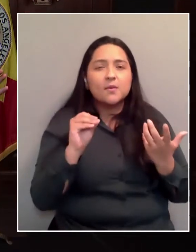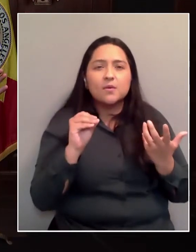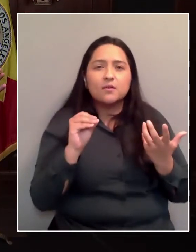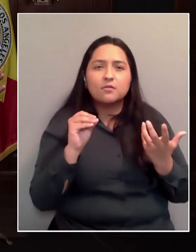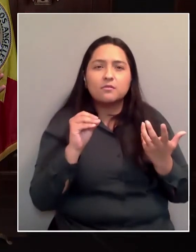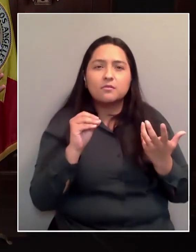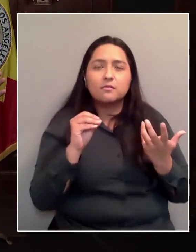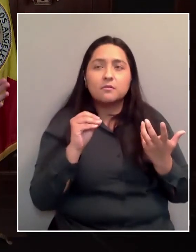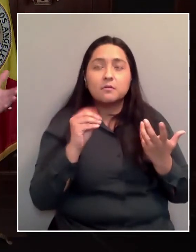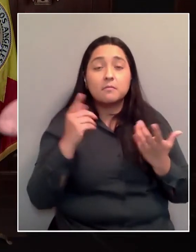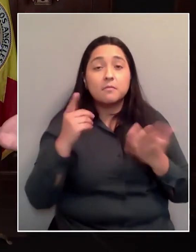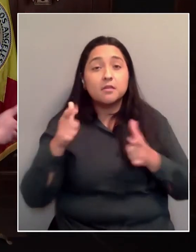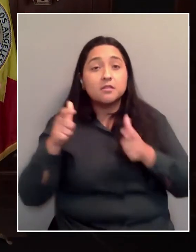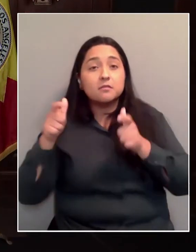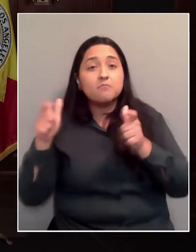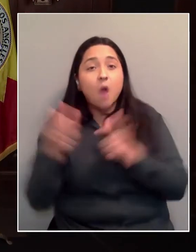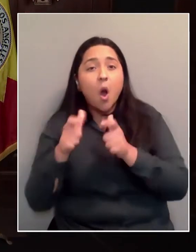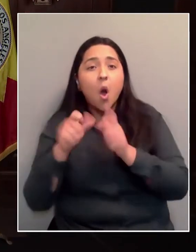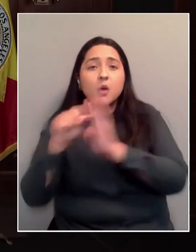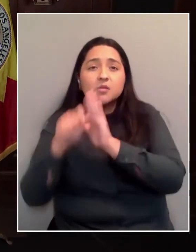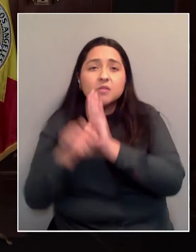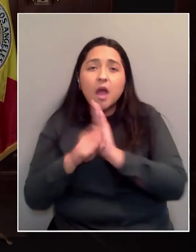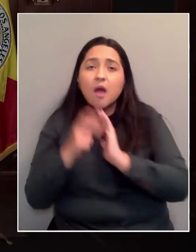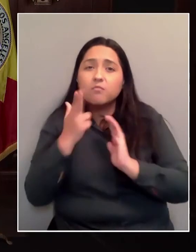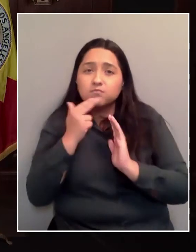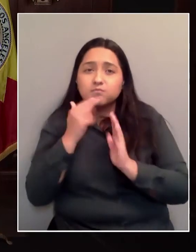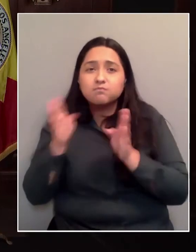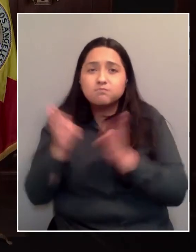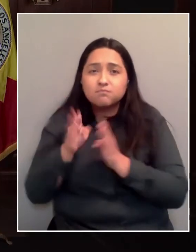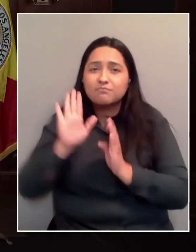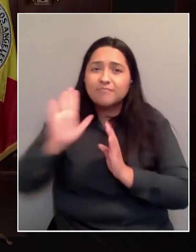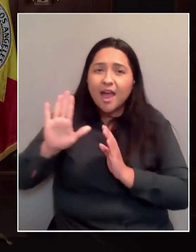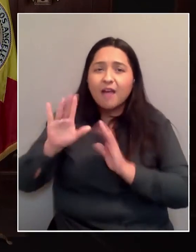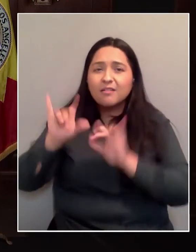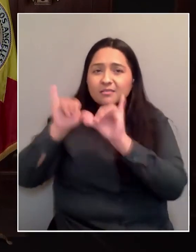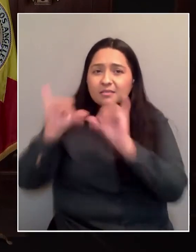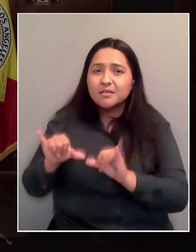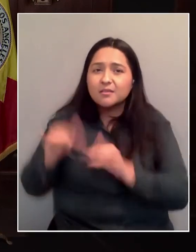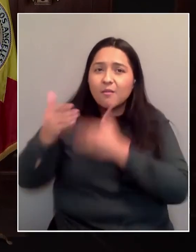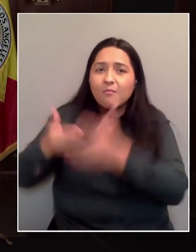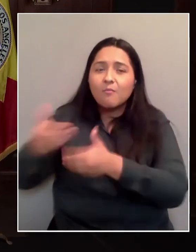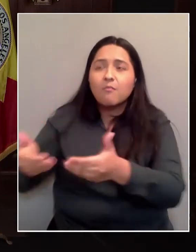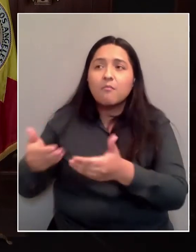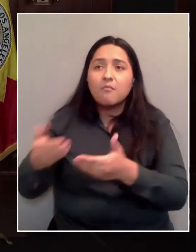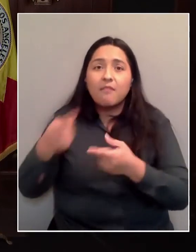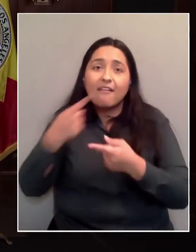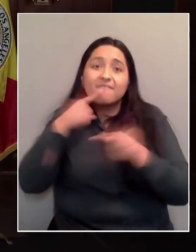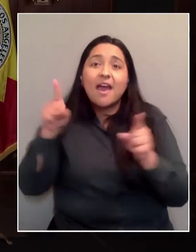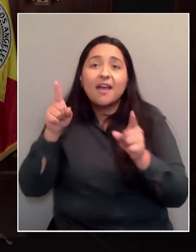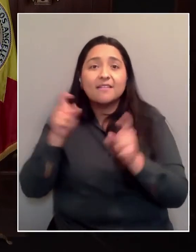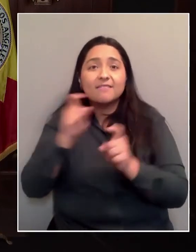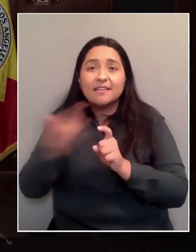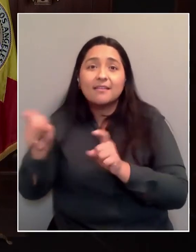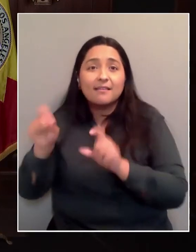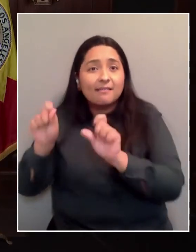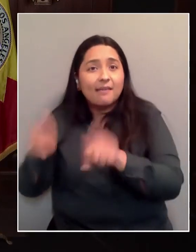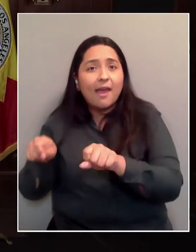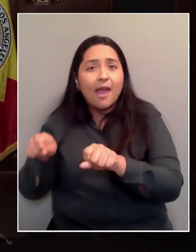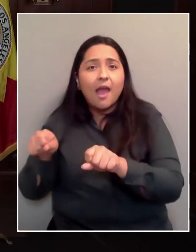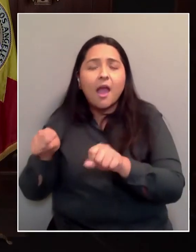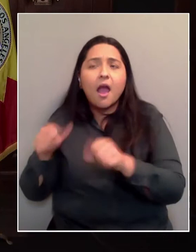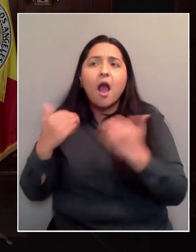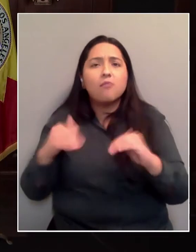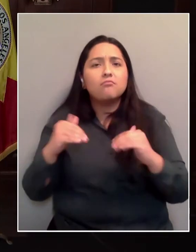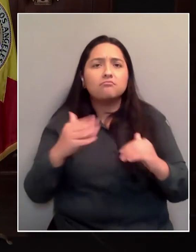in a smaller state where the state does certain things and can very effectively get that out to everybody, I have deep sympathy for my state